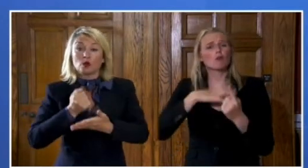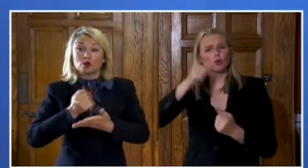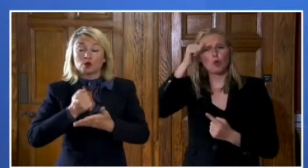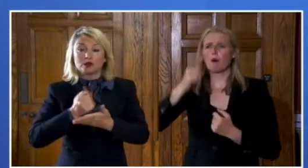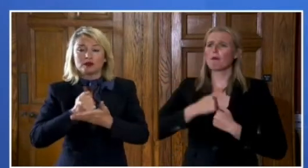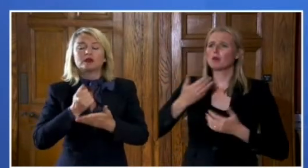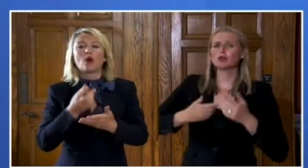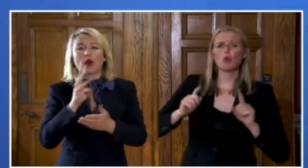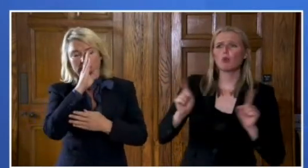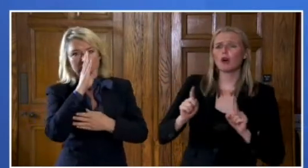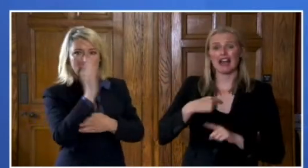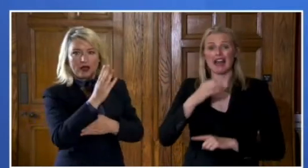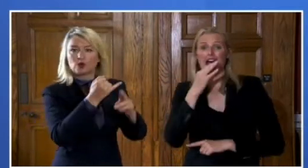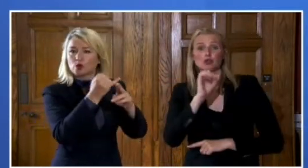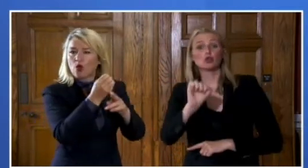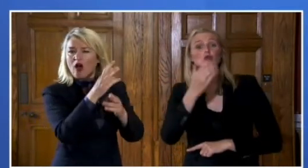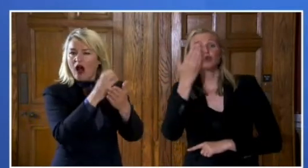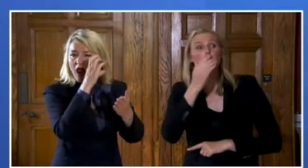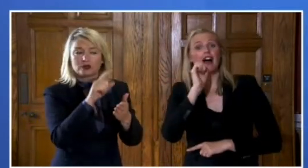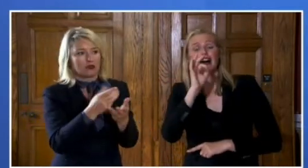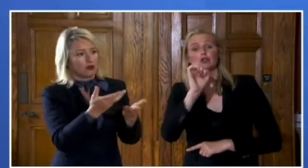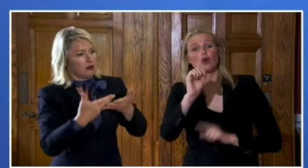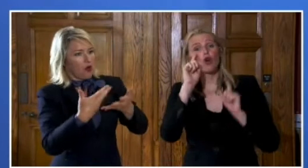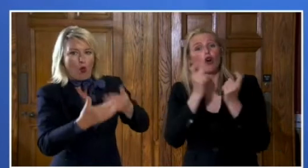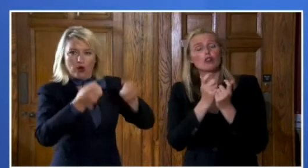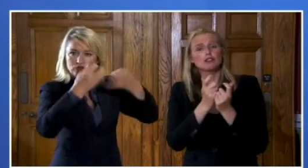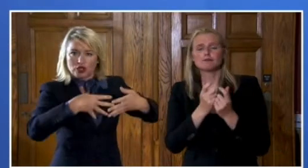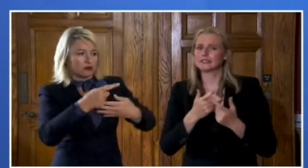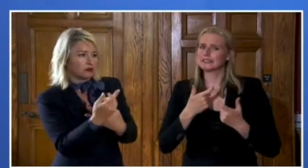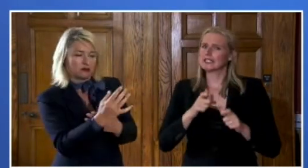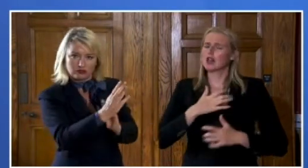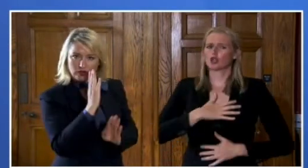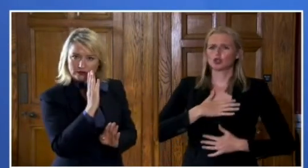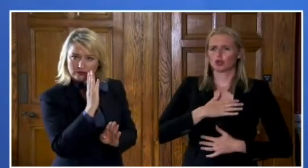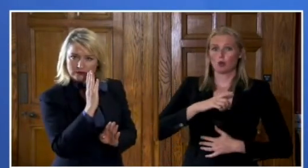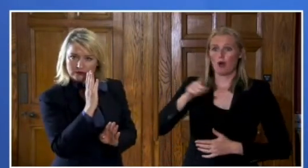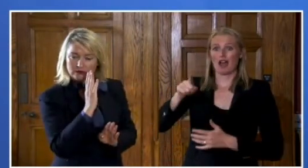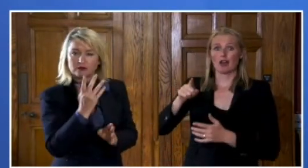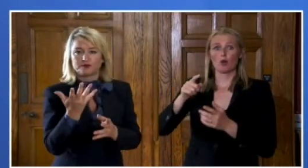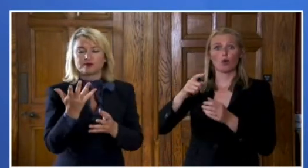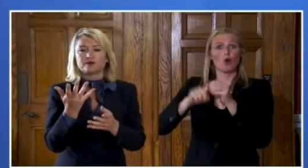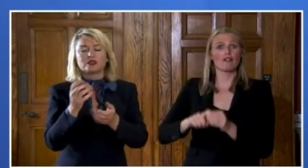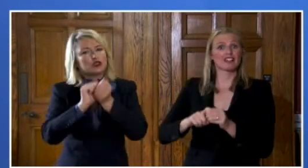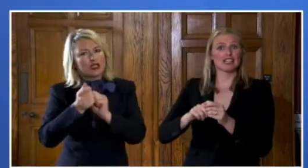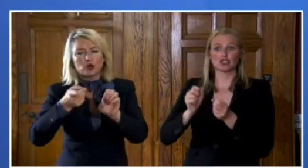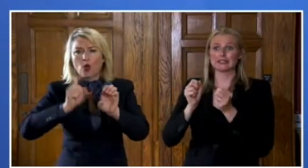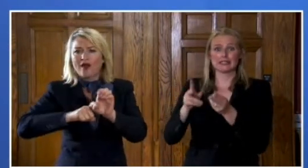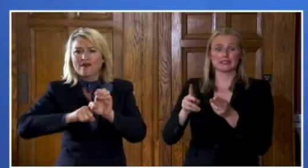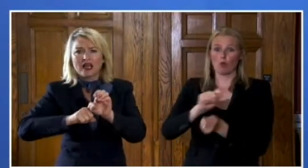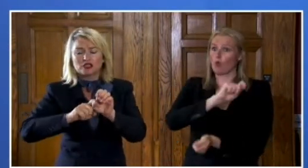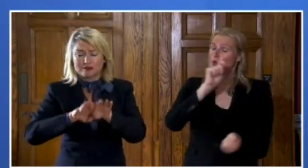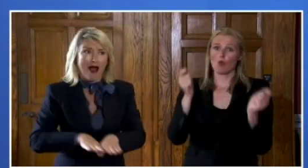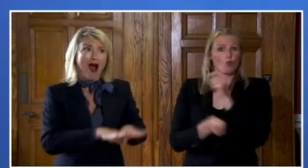from their school or college. Concerns do remain over the impact of the changes to the qualification system throughout the United